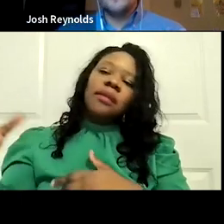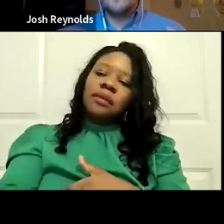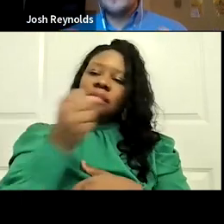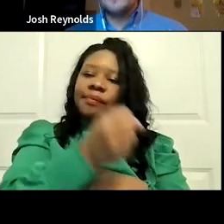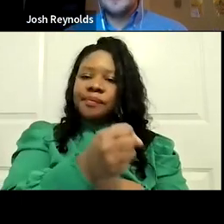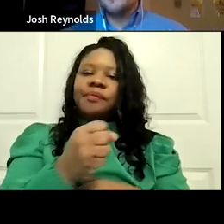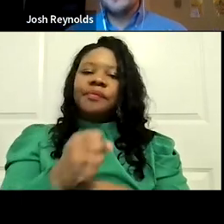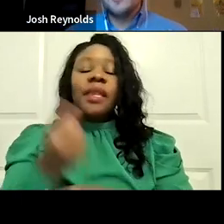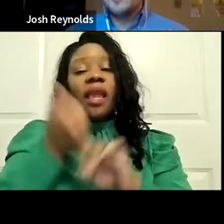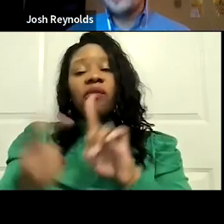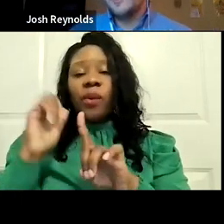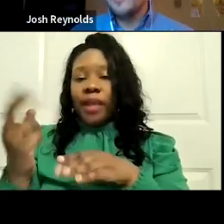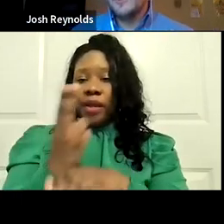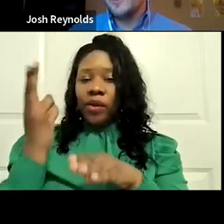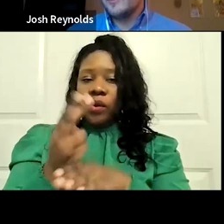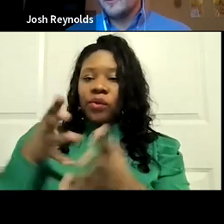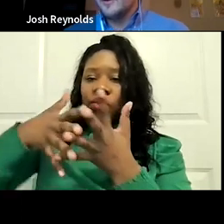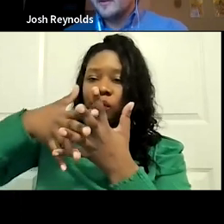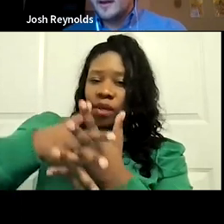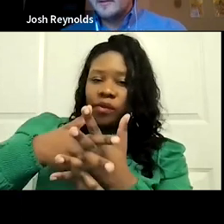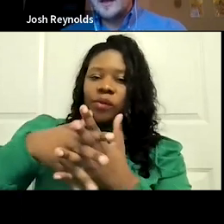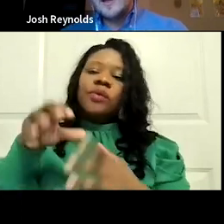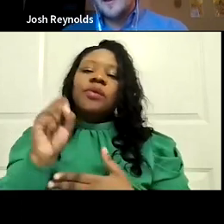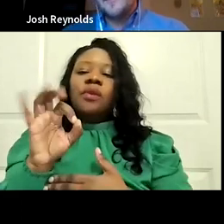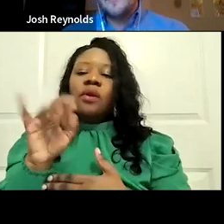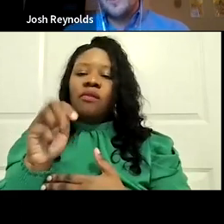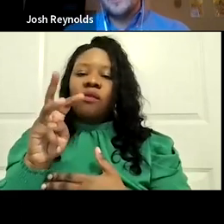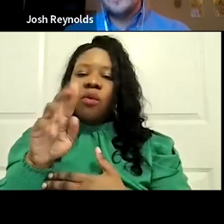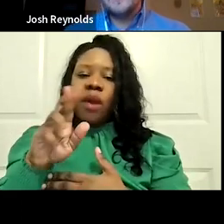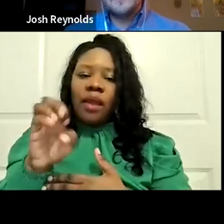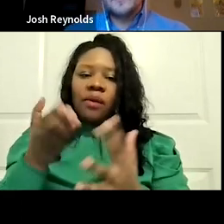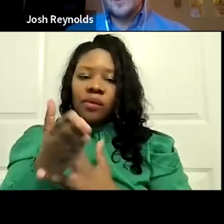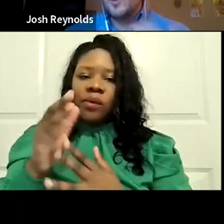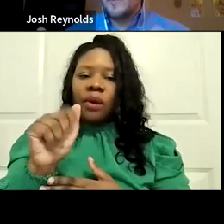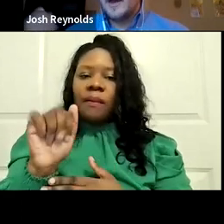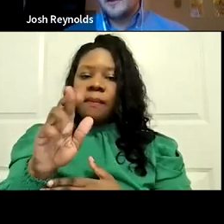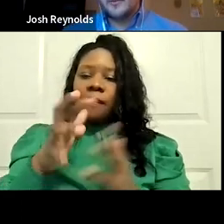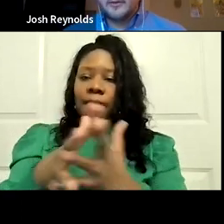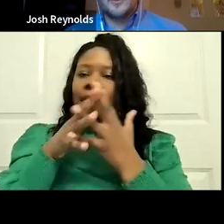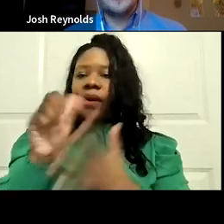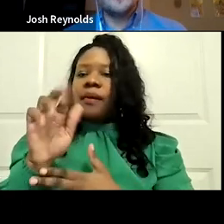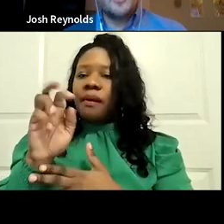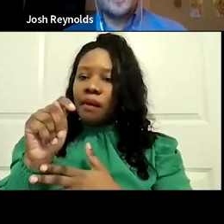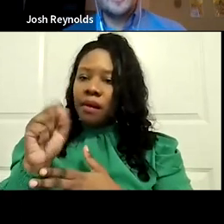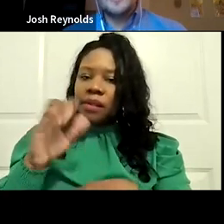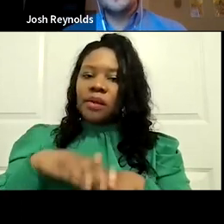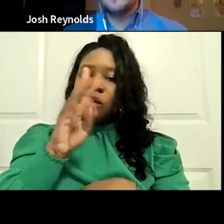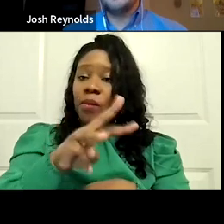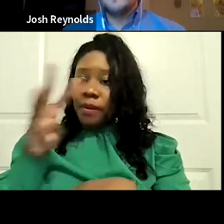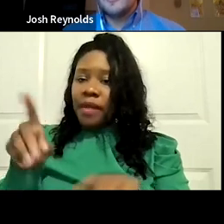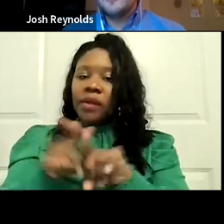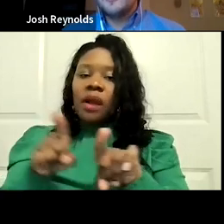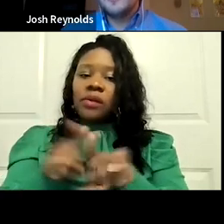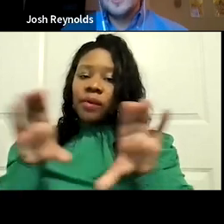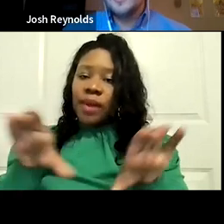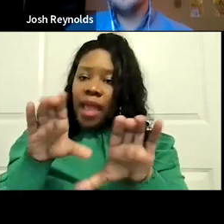the Voter Voice grassroots software that Americans for the Arts has on our webpage, as well as the Arts Action Fund, to